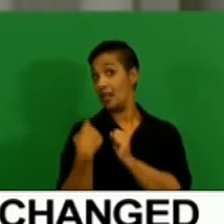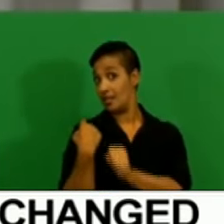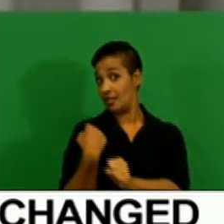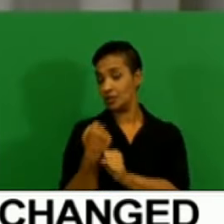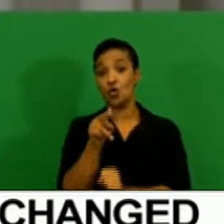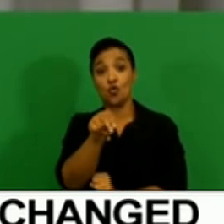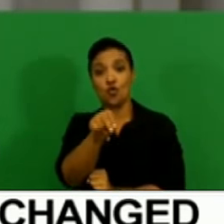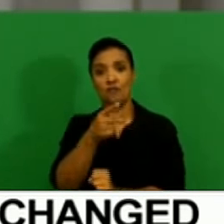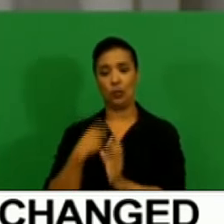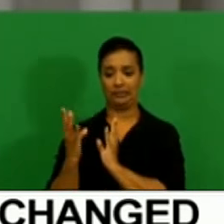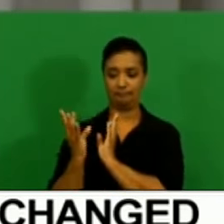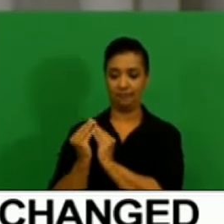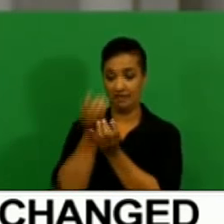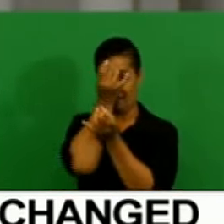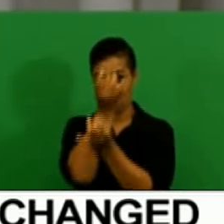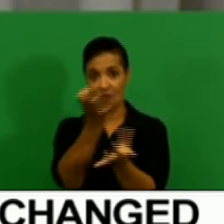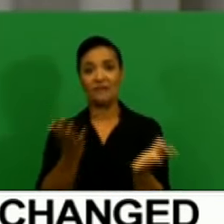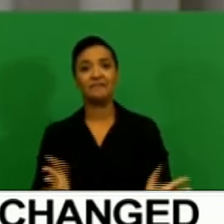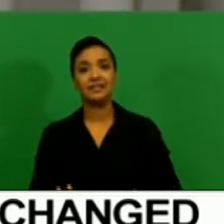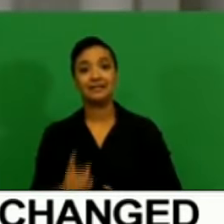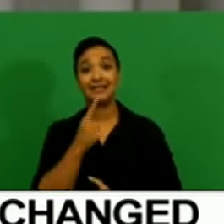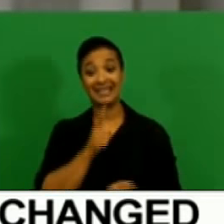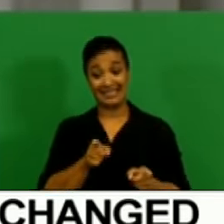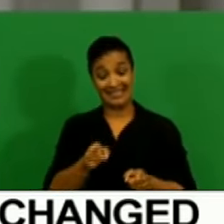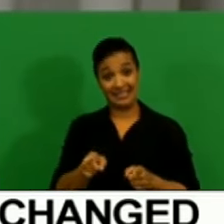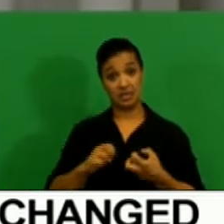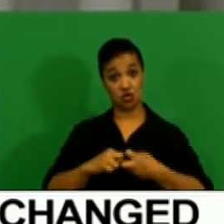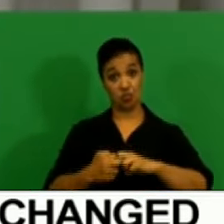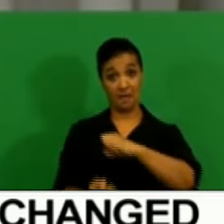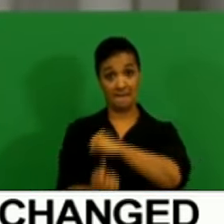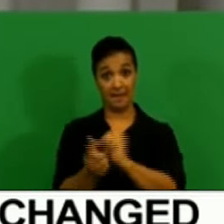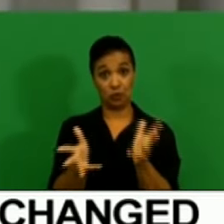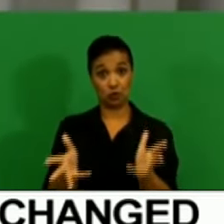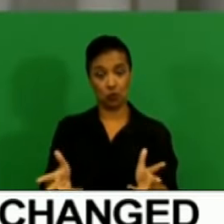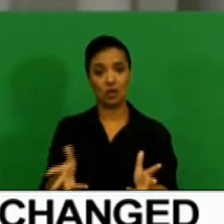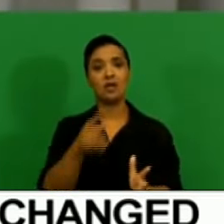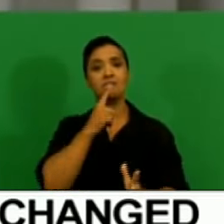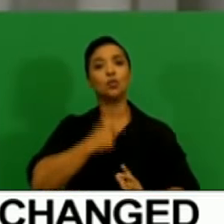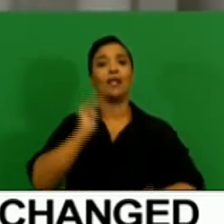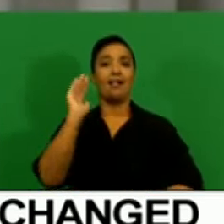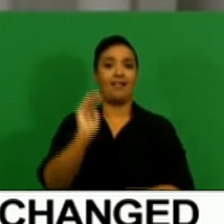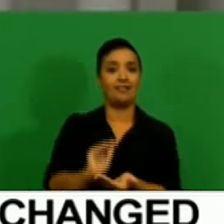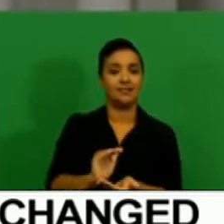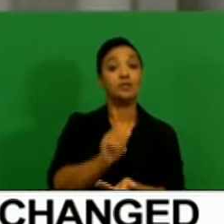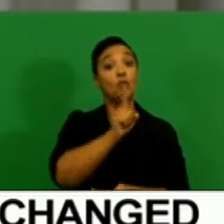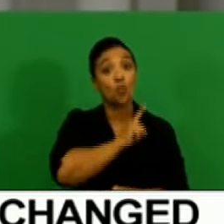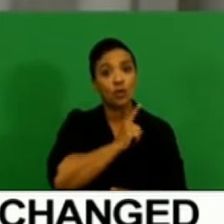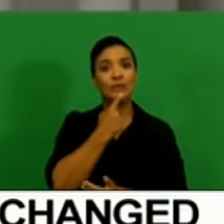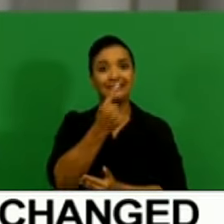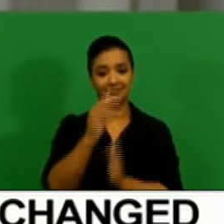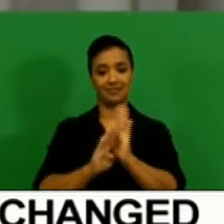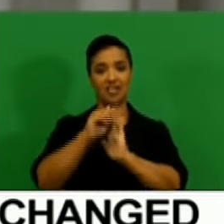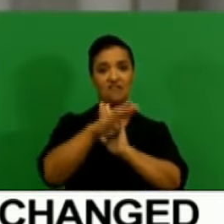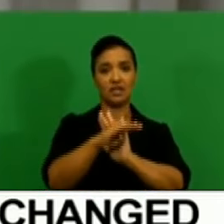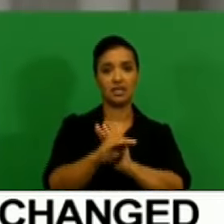to the fact that that dilemma might actually be getting alleviated as we were projecting inflation to be coming